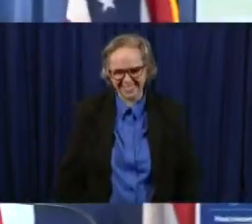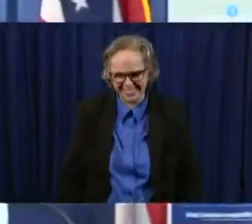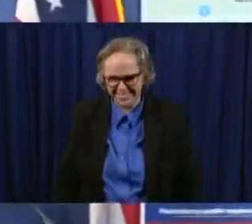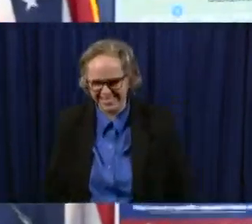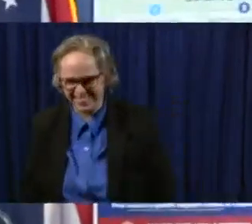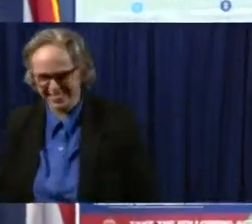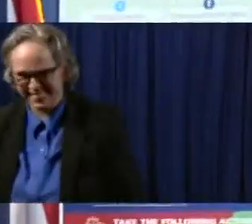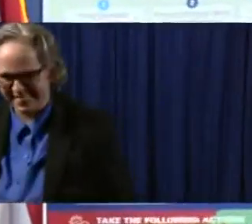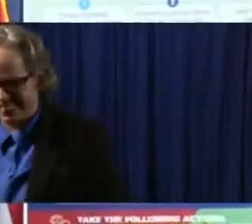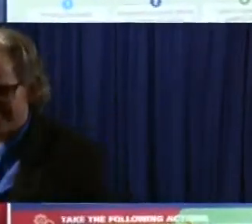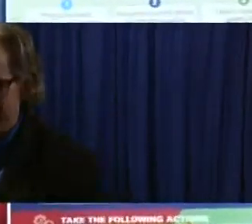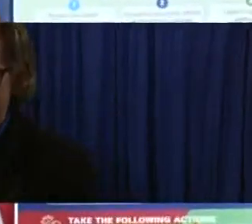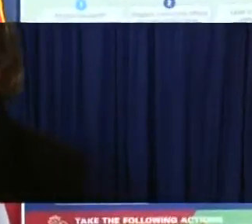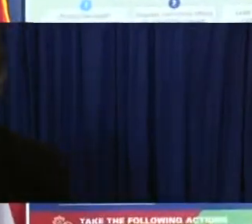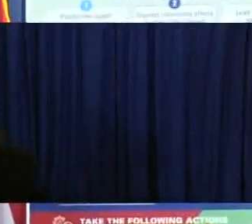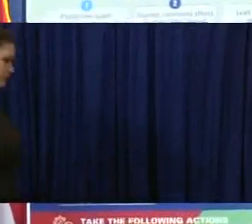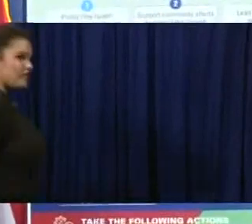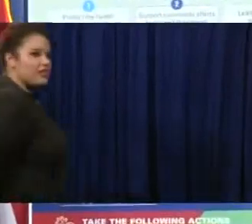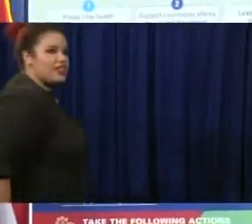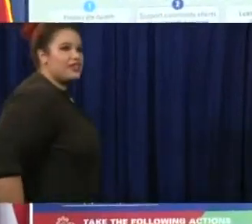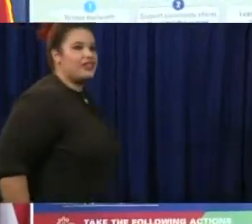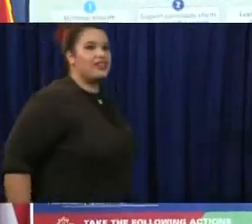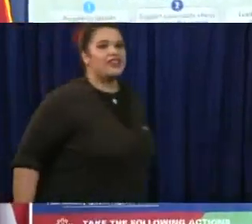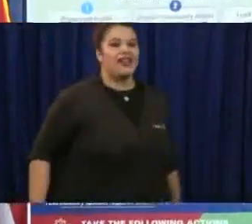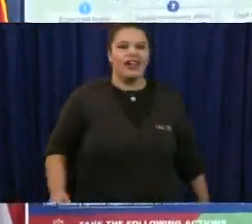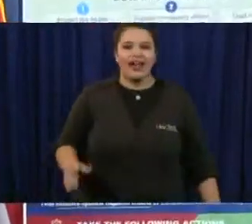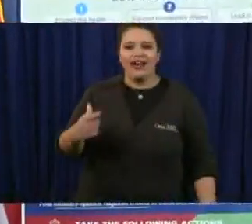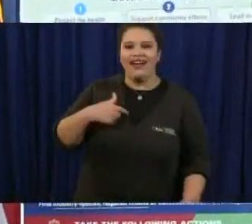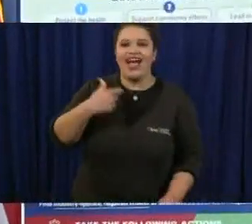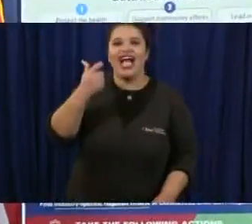there. Or masks. Sorry.